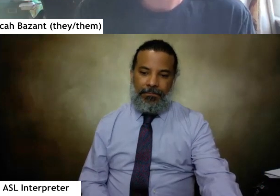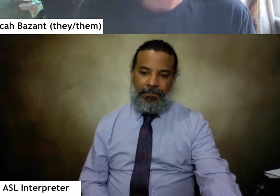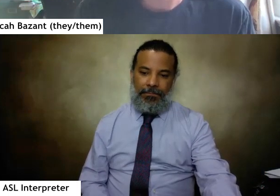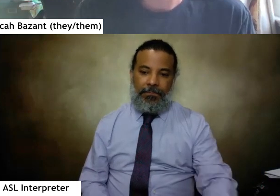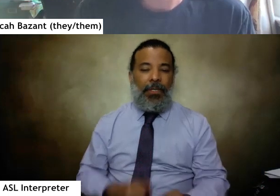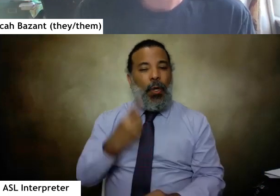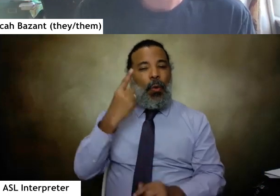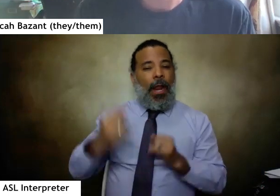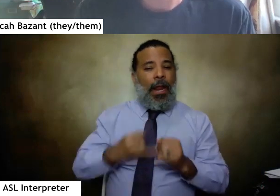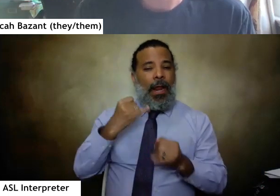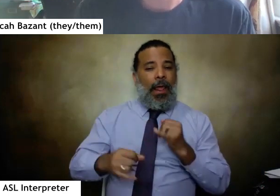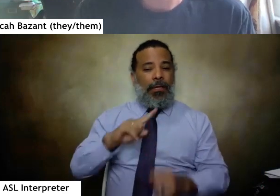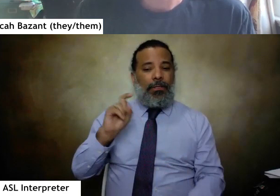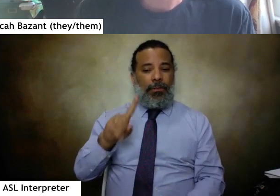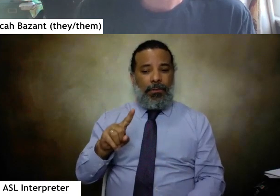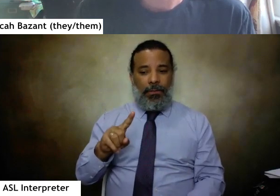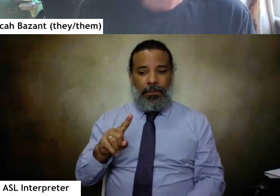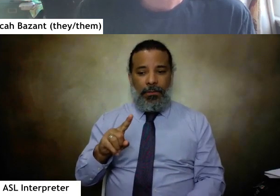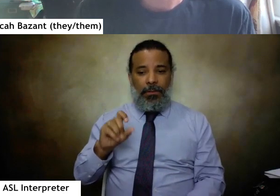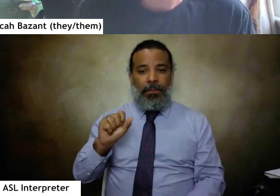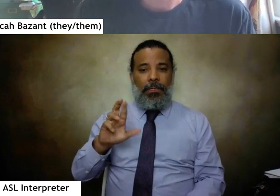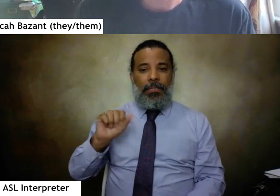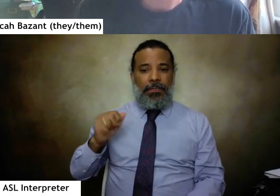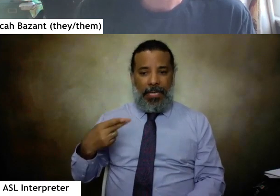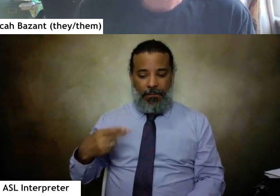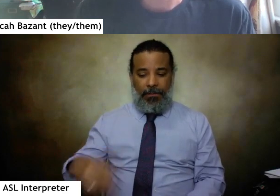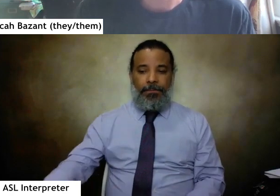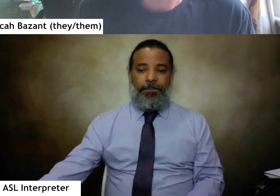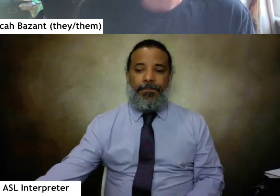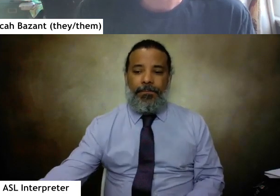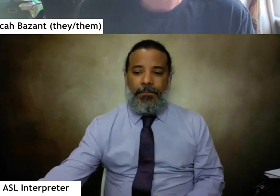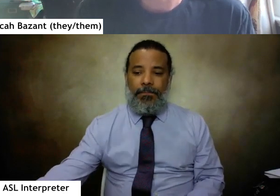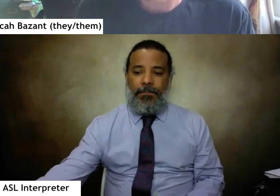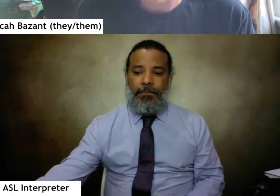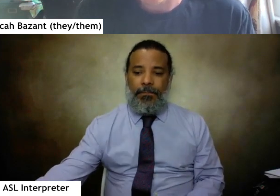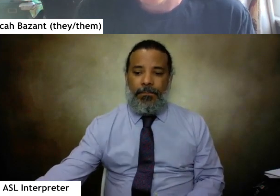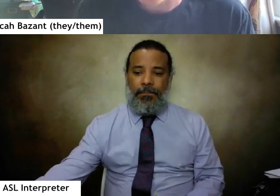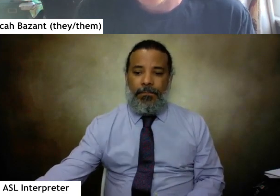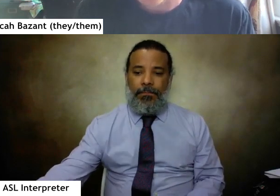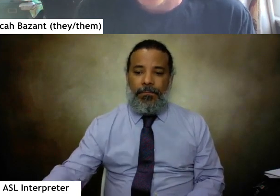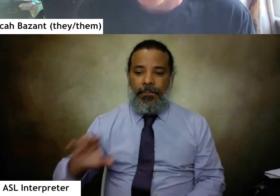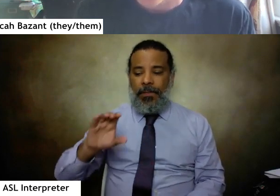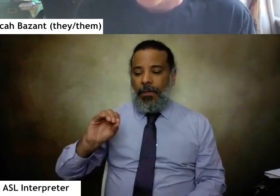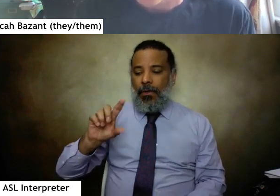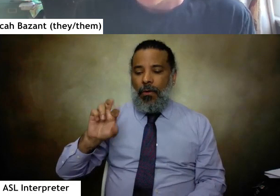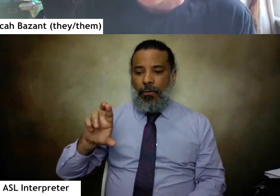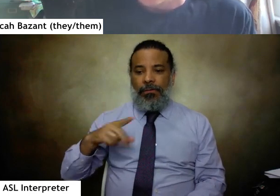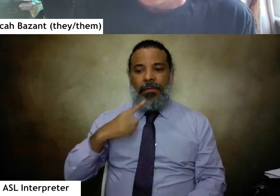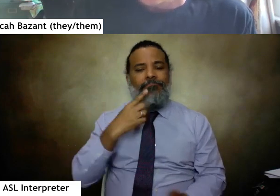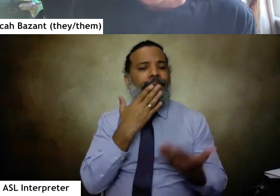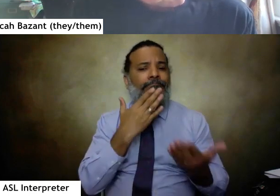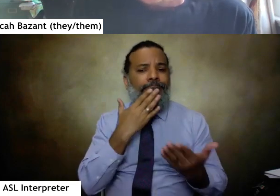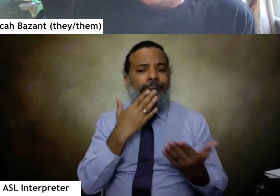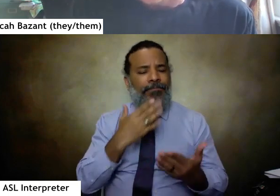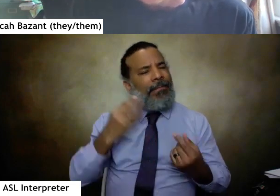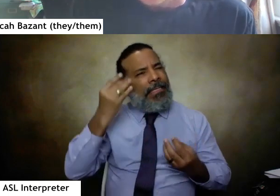one last question from sarah kohler who says thank you so much for all that you do i've been